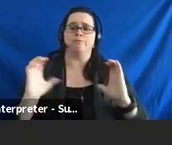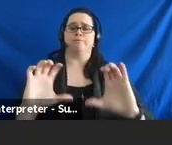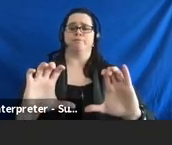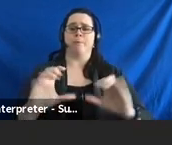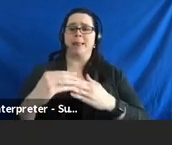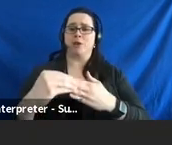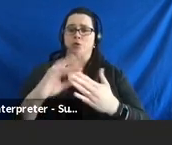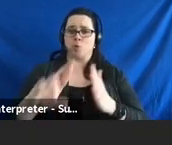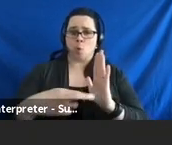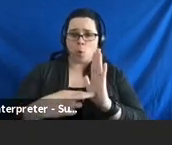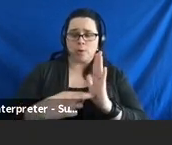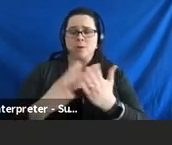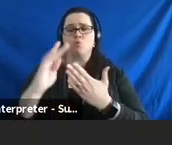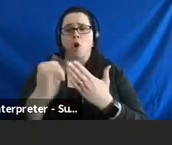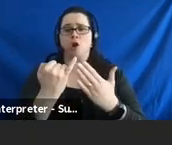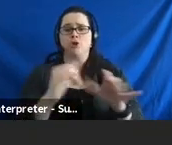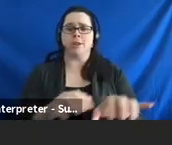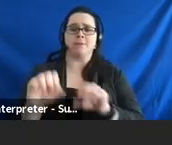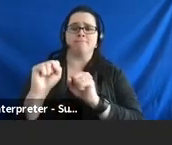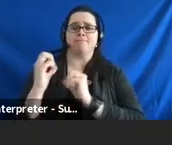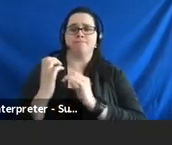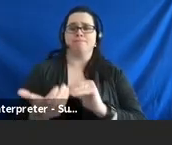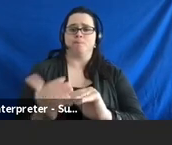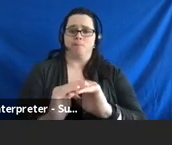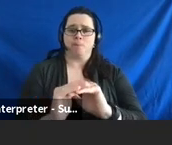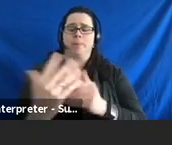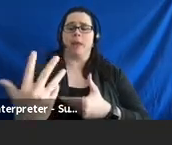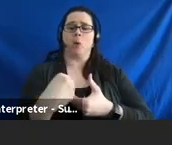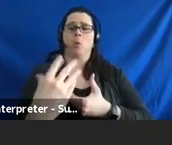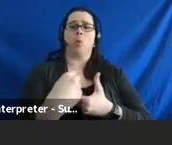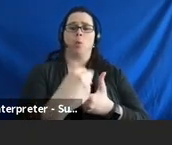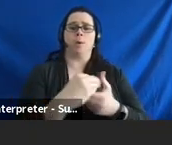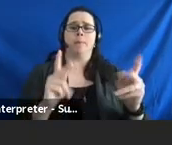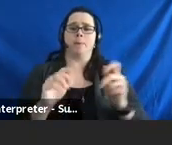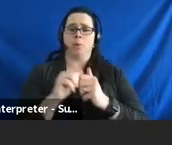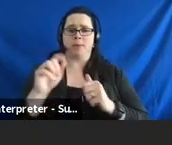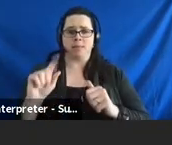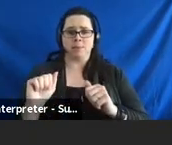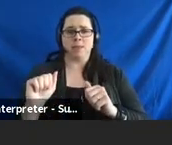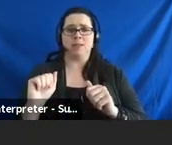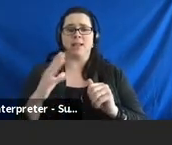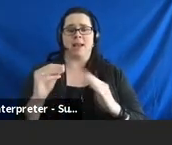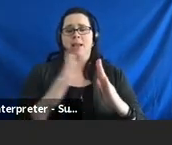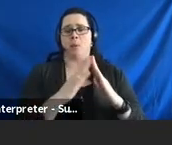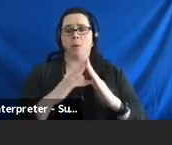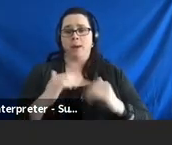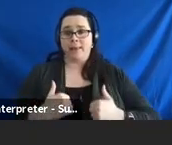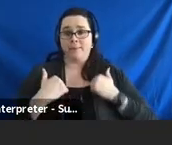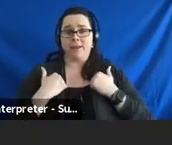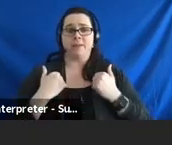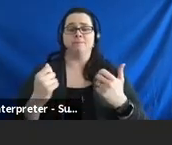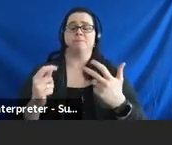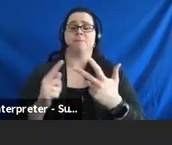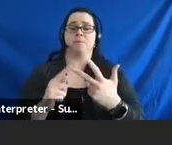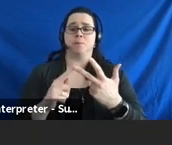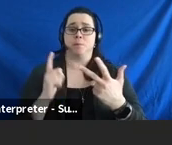roles in projects that does increase the inclusion of people with disabilities in community living. Our